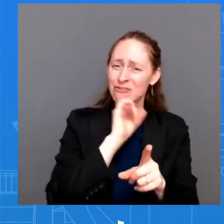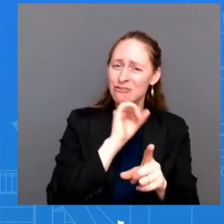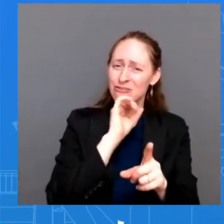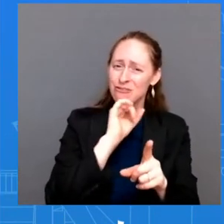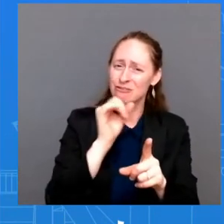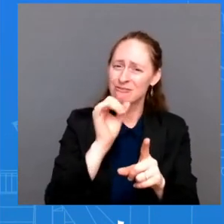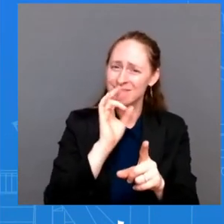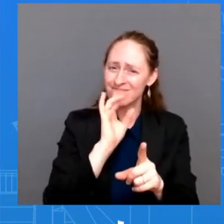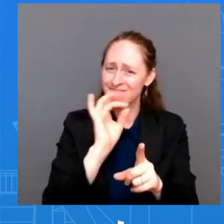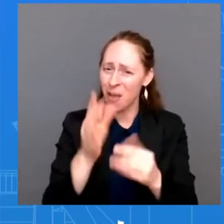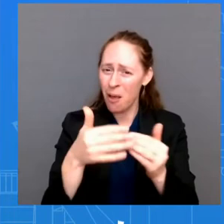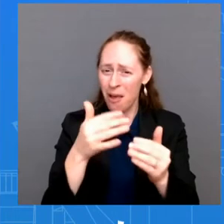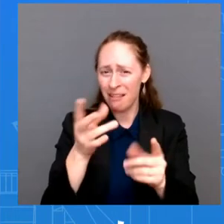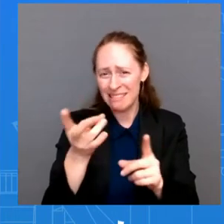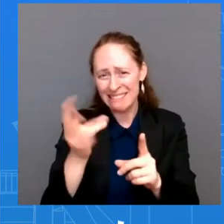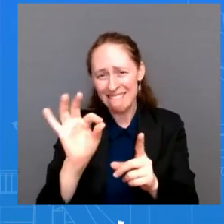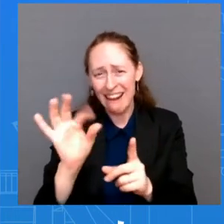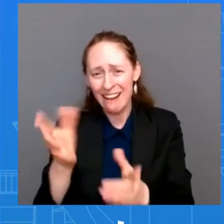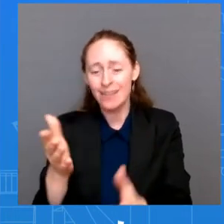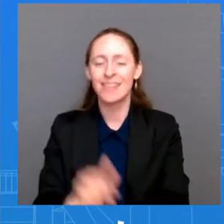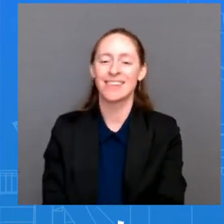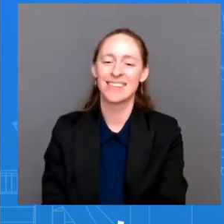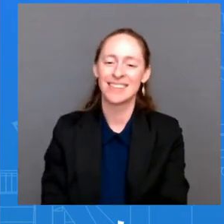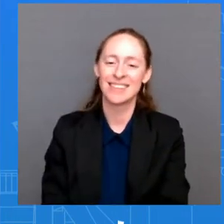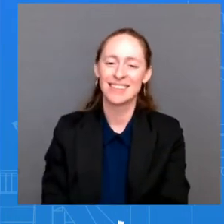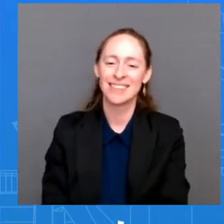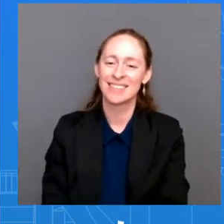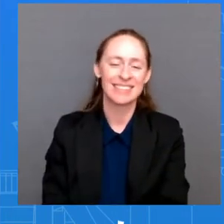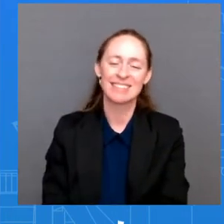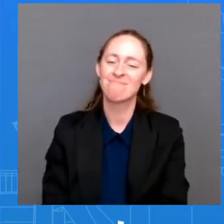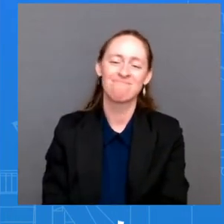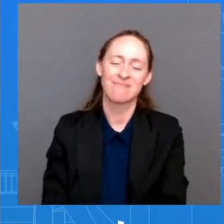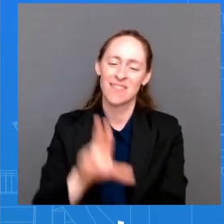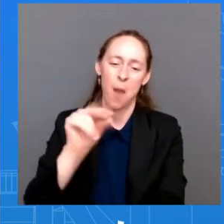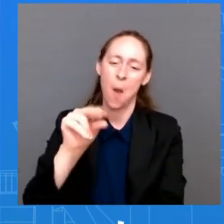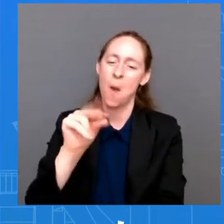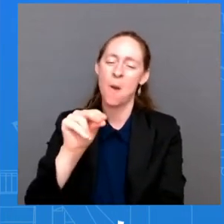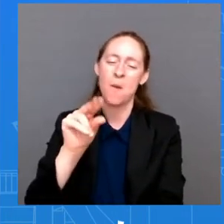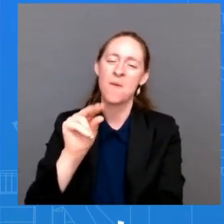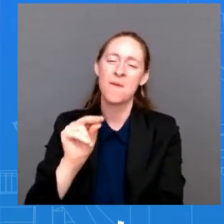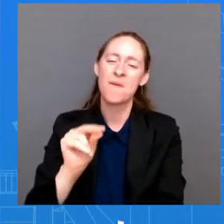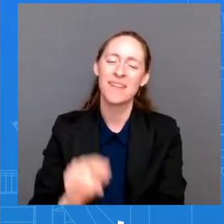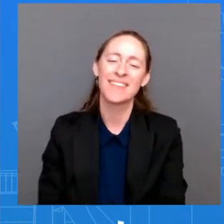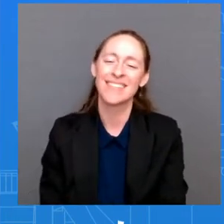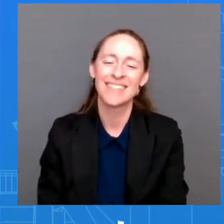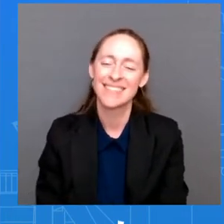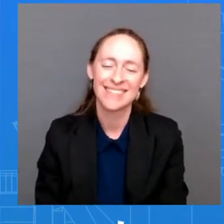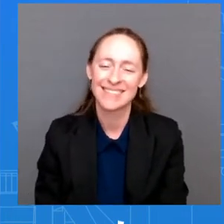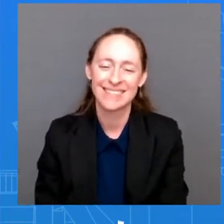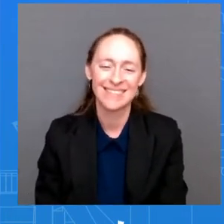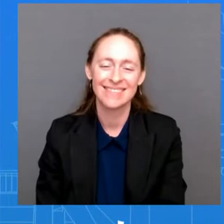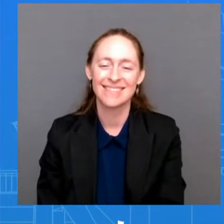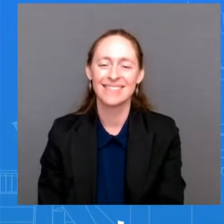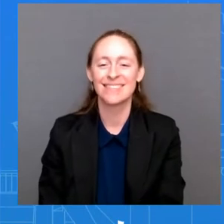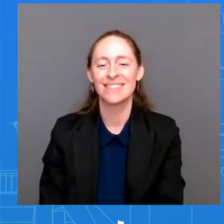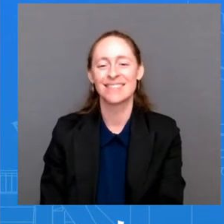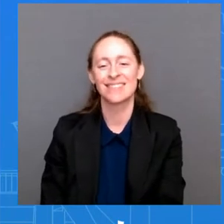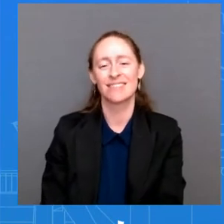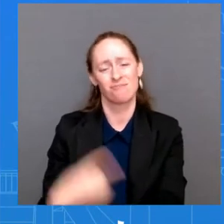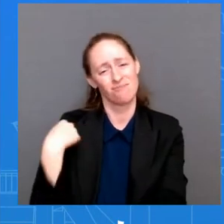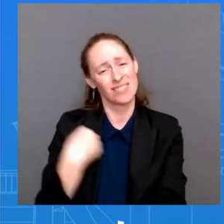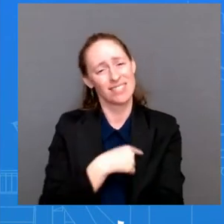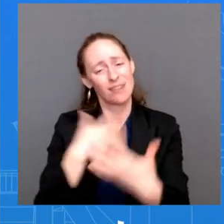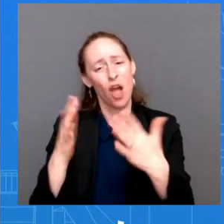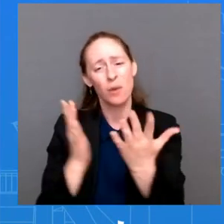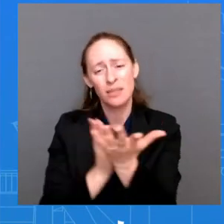So, look, you know, we were we were transparent that we were aware that when it comes to Pax Lovid,